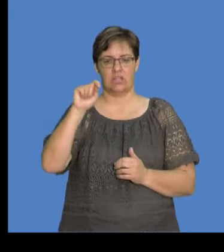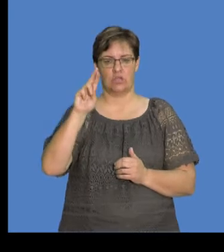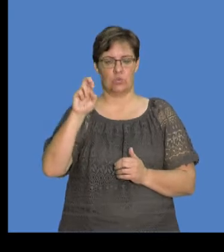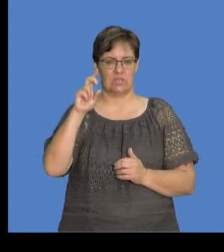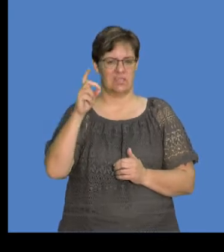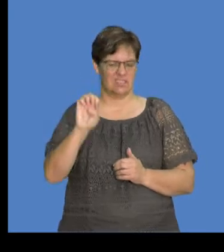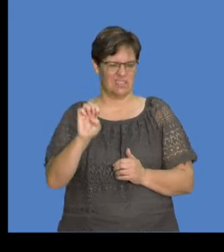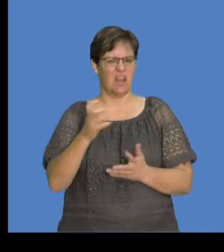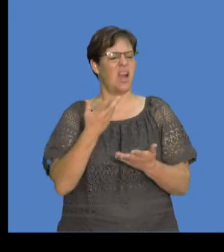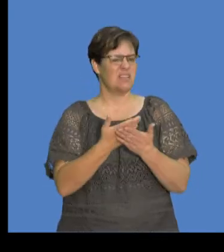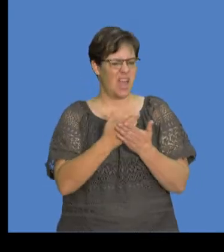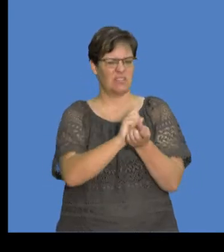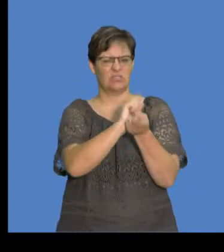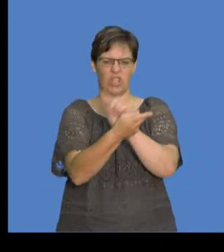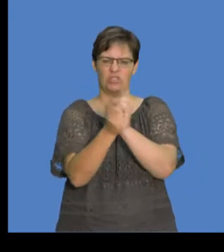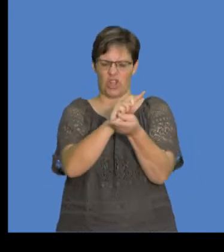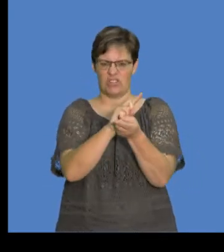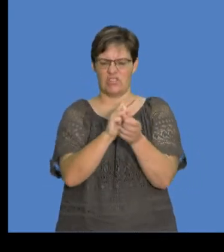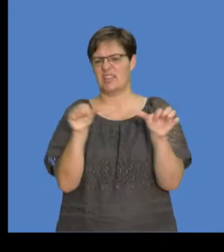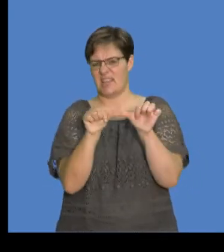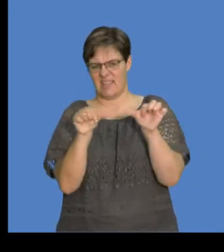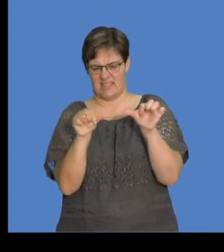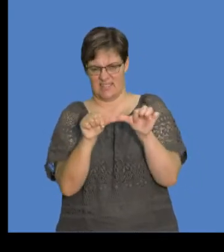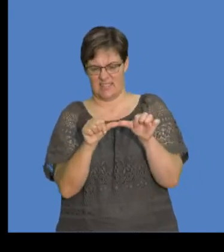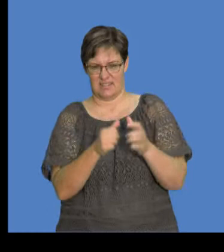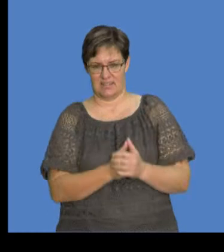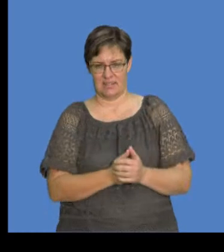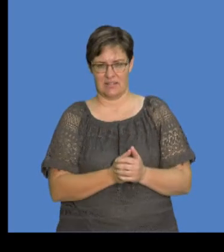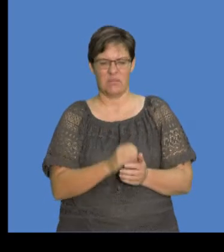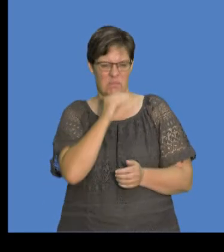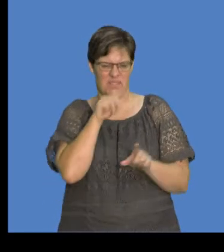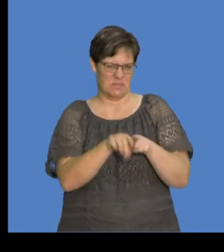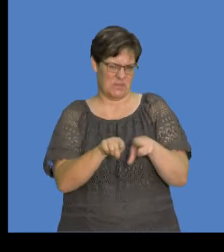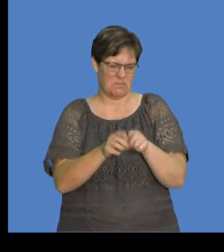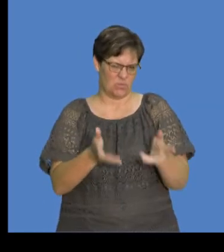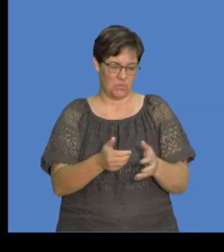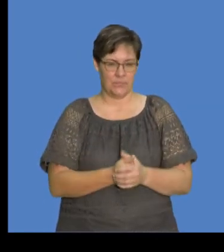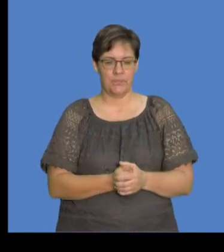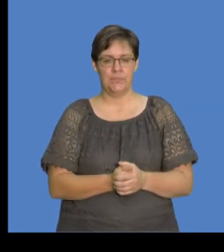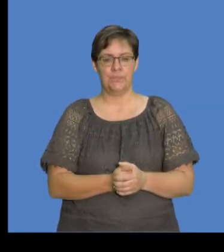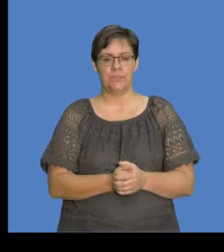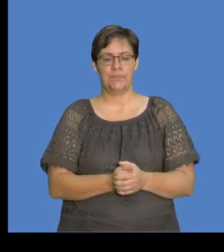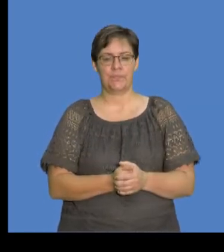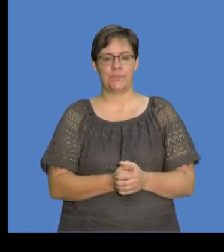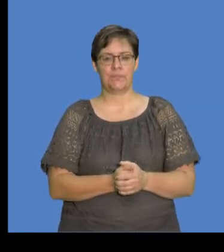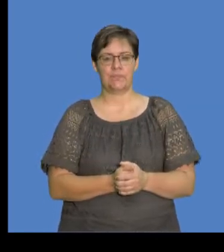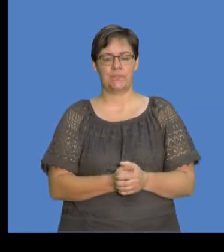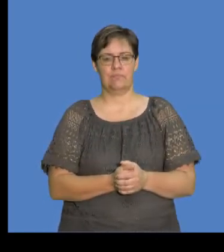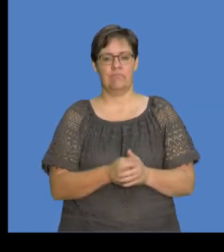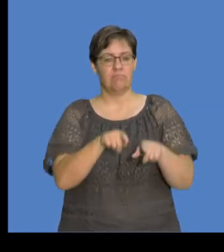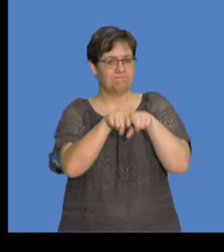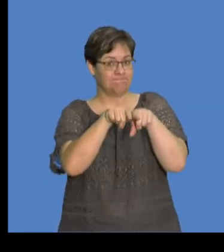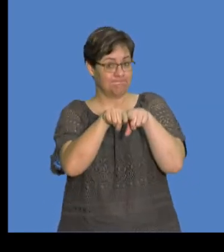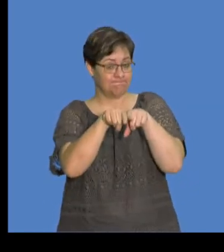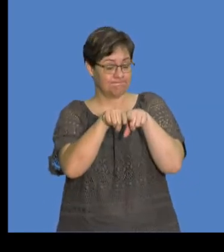substituted with the term size. It means one and the same thing, right. Okay, now in an experiment,